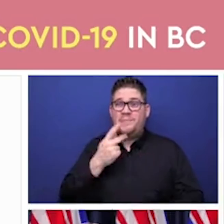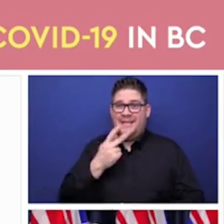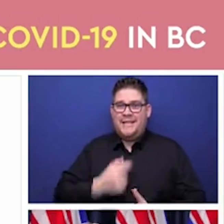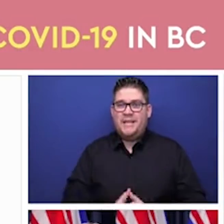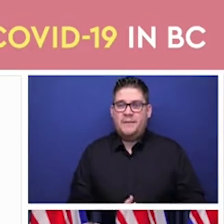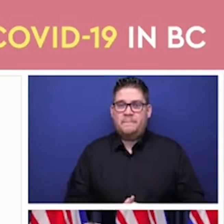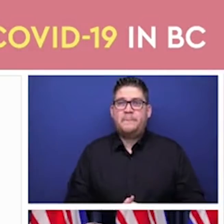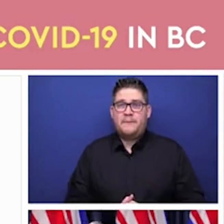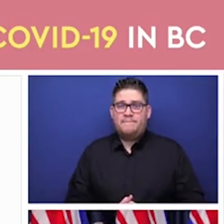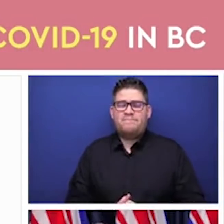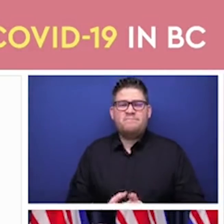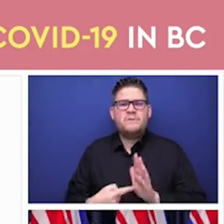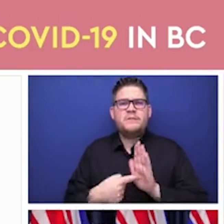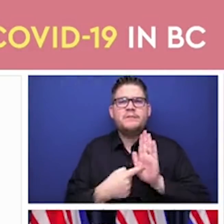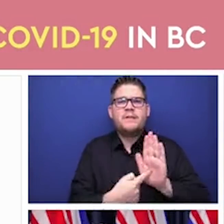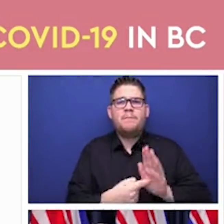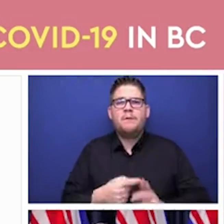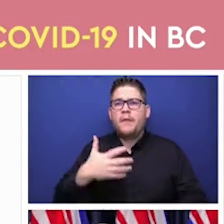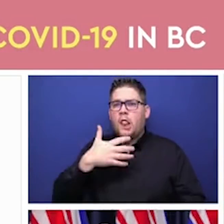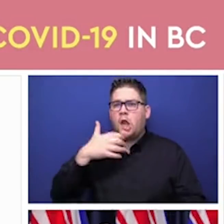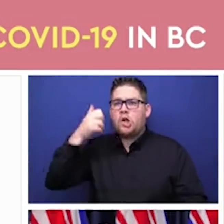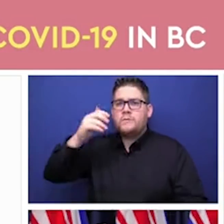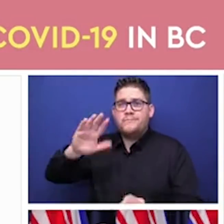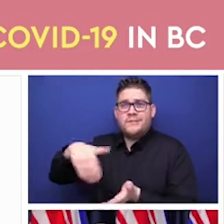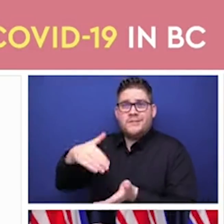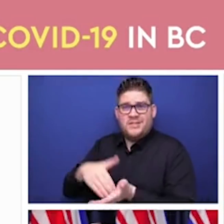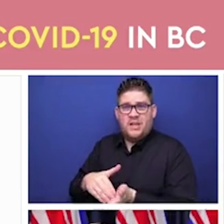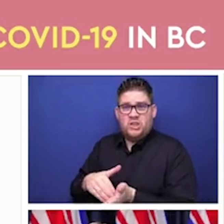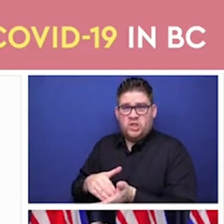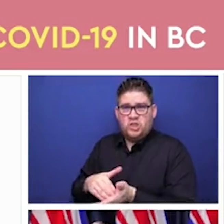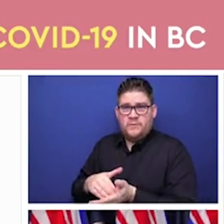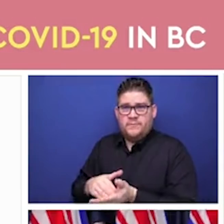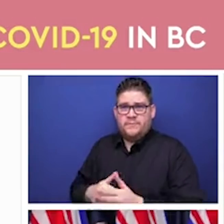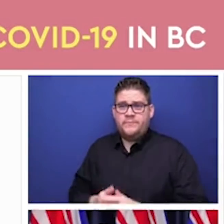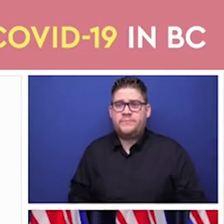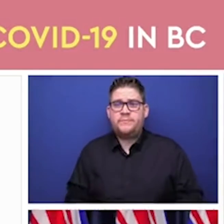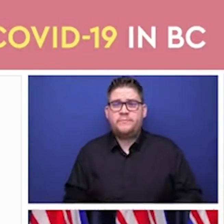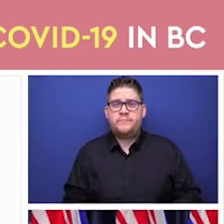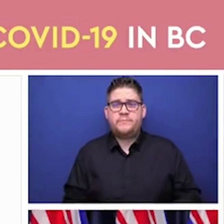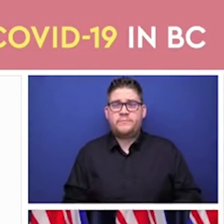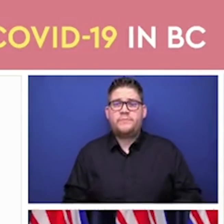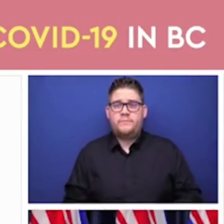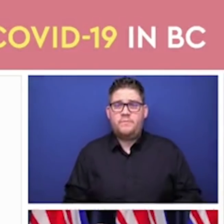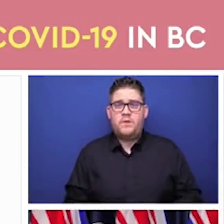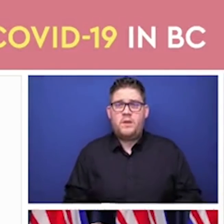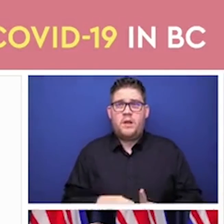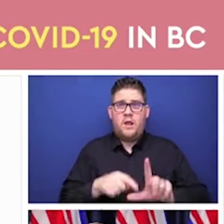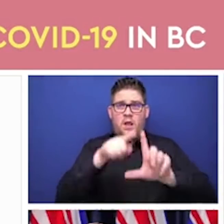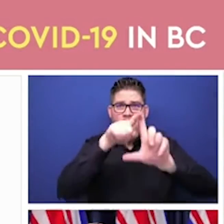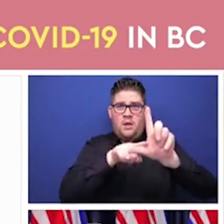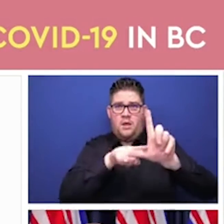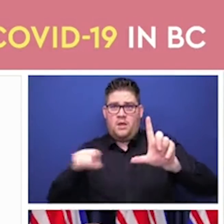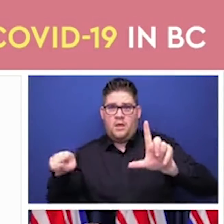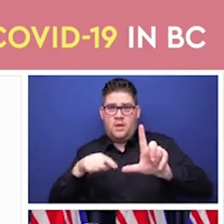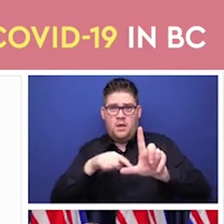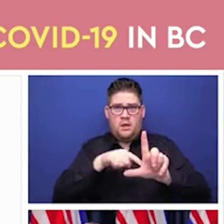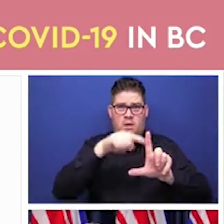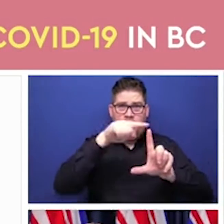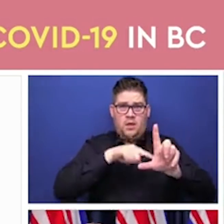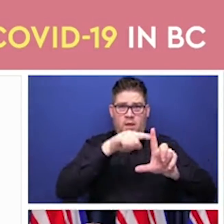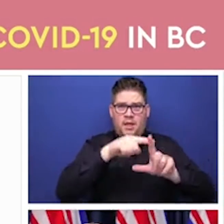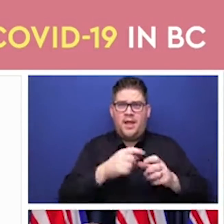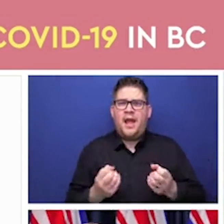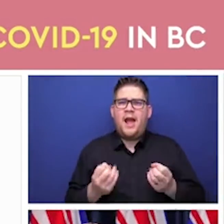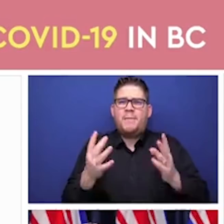-hand axis, the vertical axis, it's the number of cases after vaccination. And on the bottom line, it's the number of